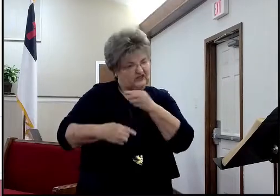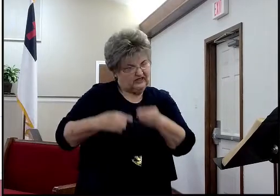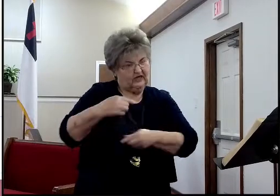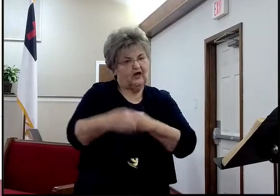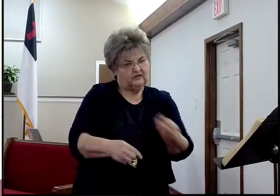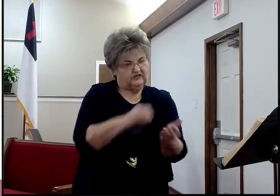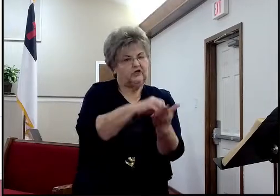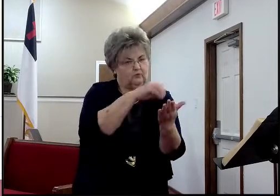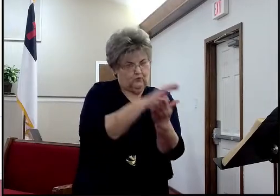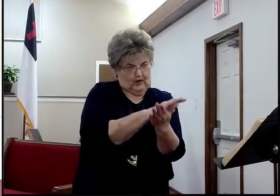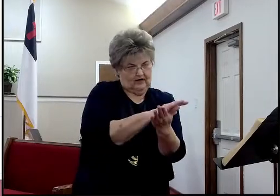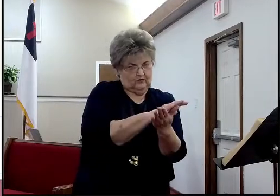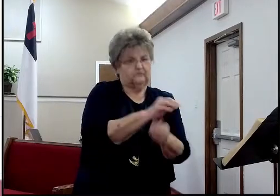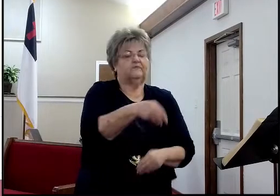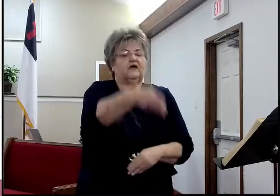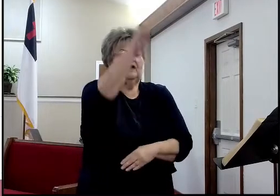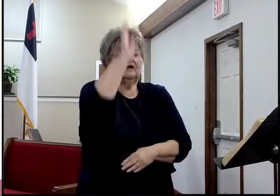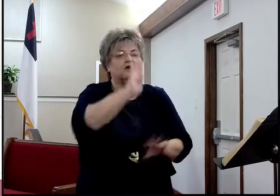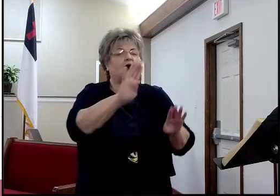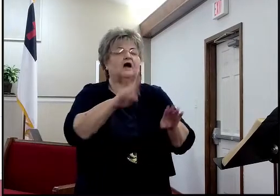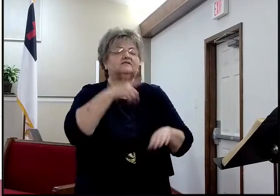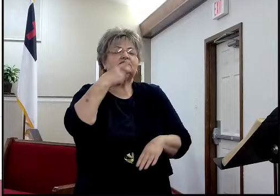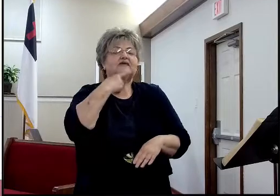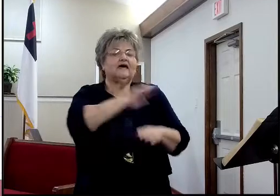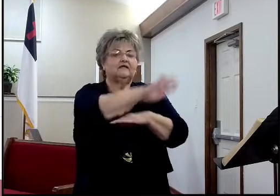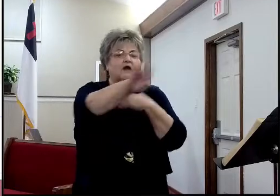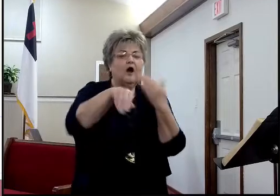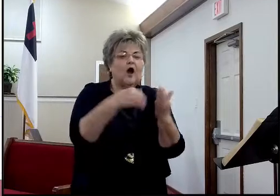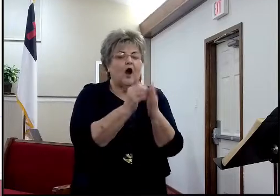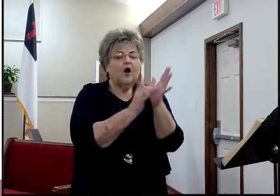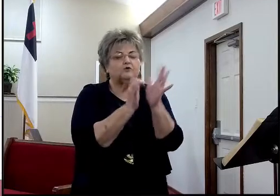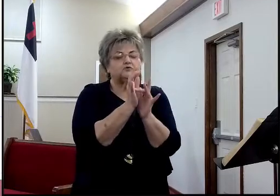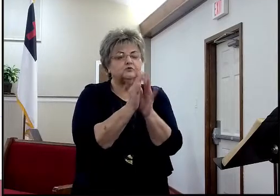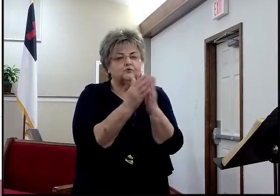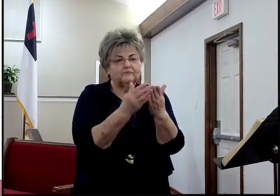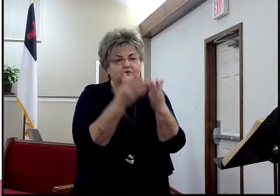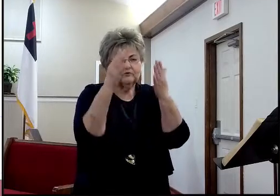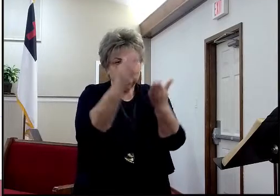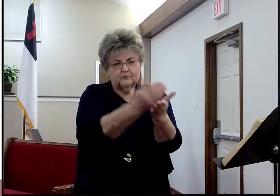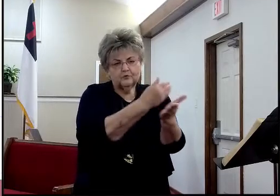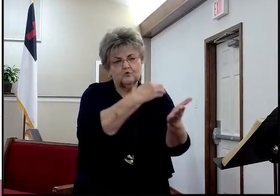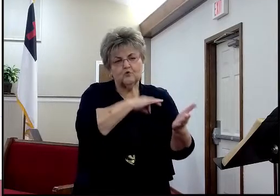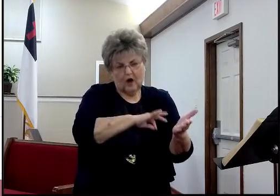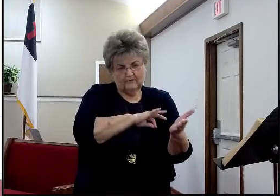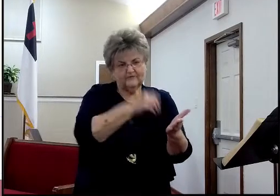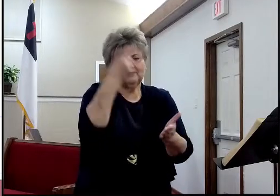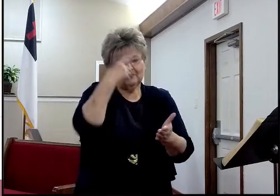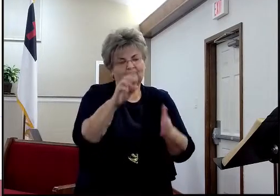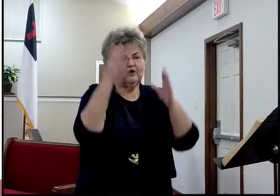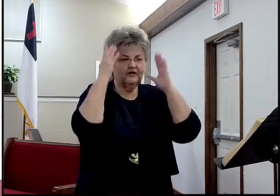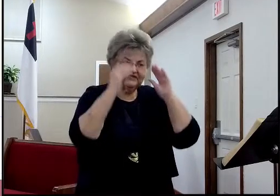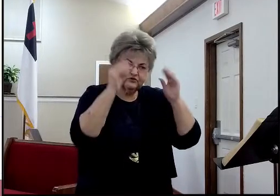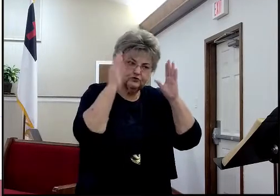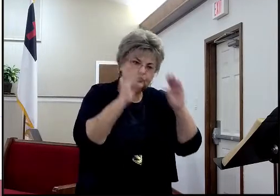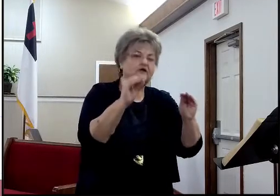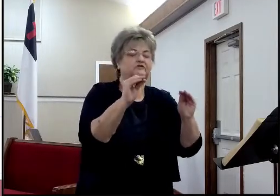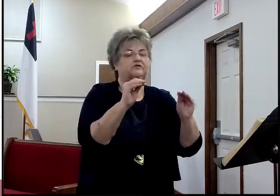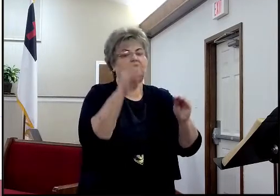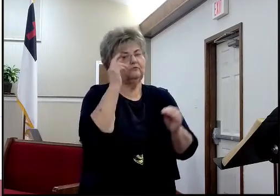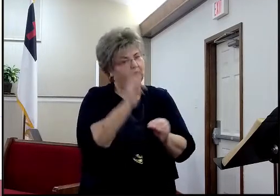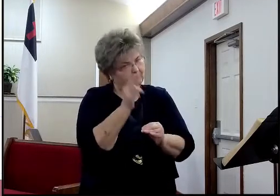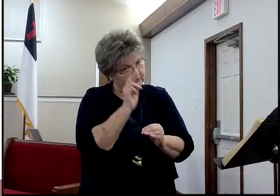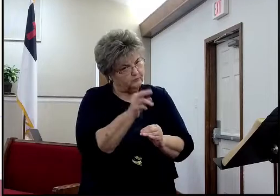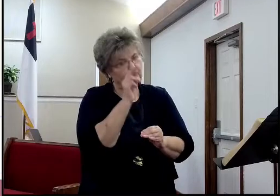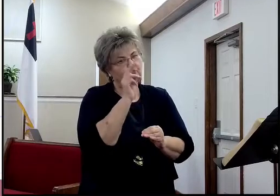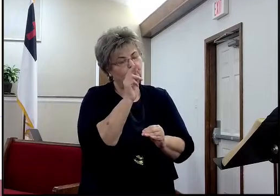reason, did he not? Because all Scripture is profitable, right, for instruction, doctrine, and reproof. And so, if it's all profitable for